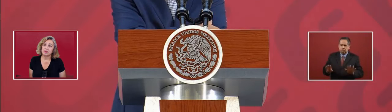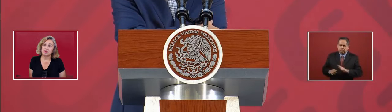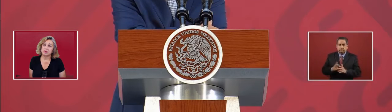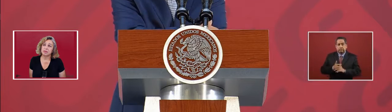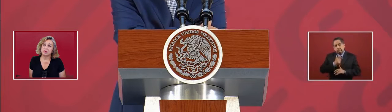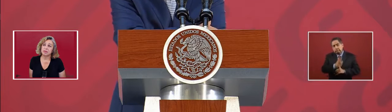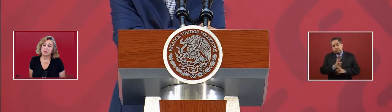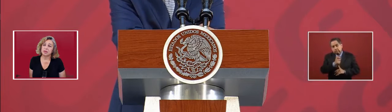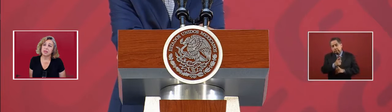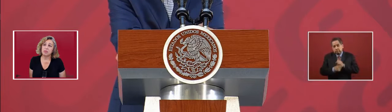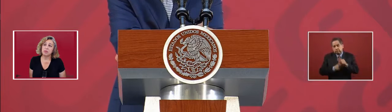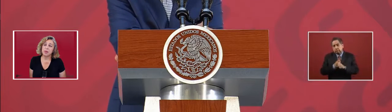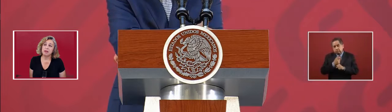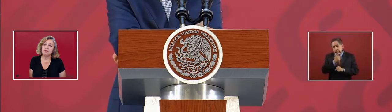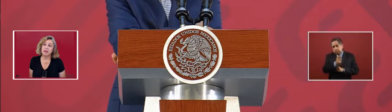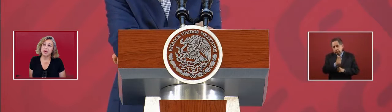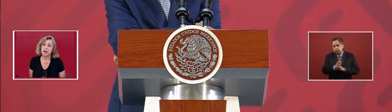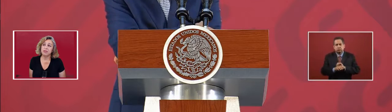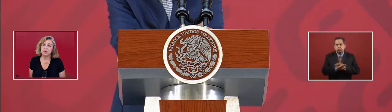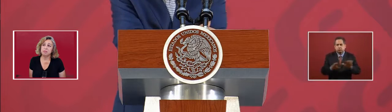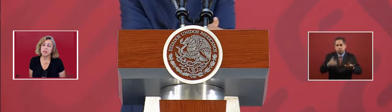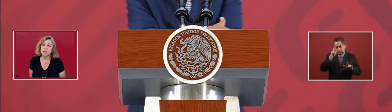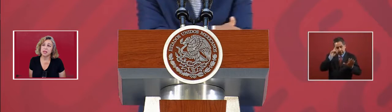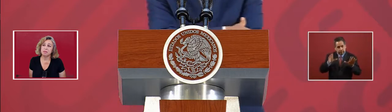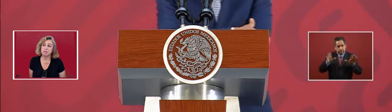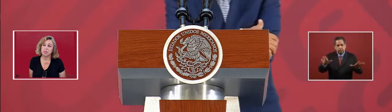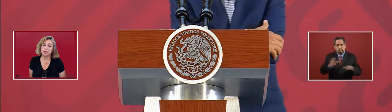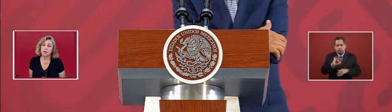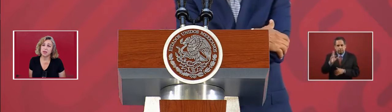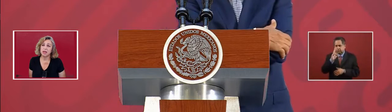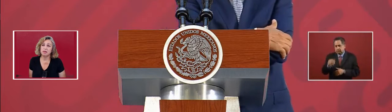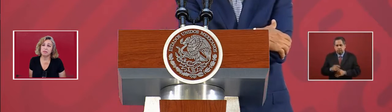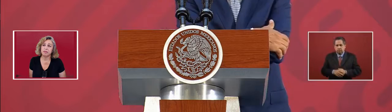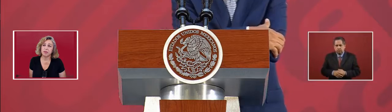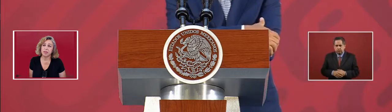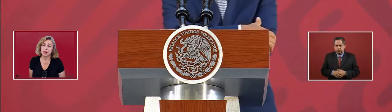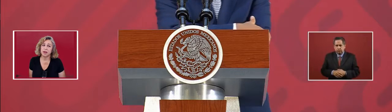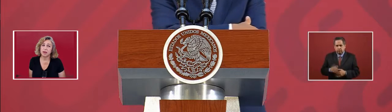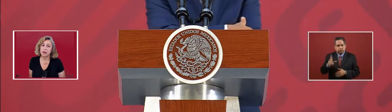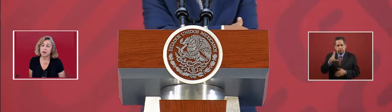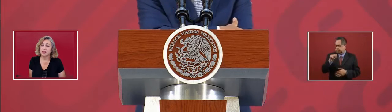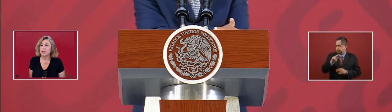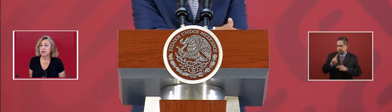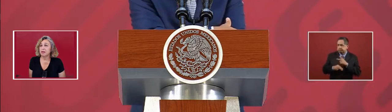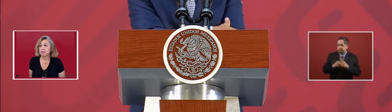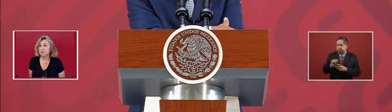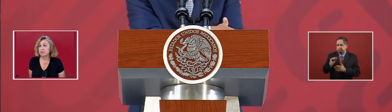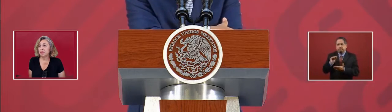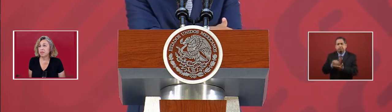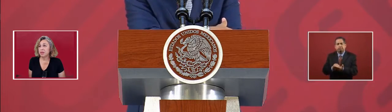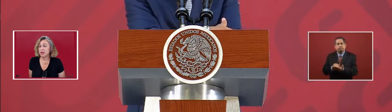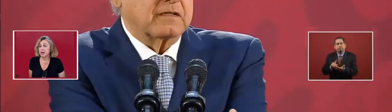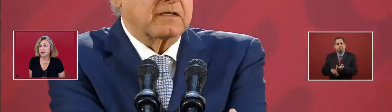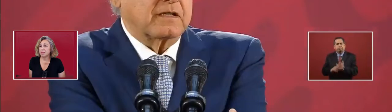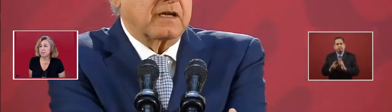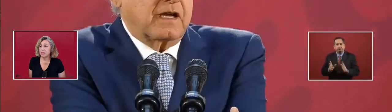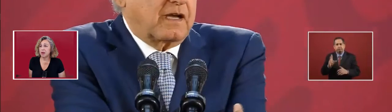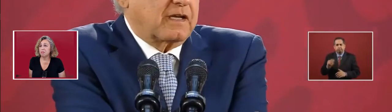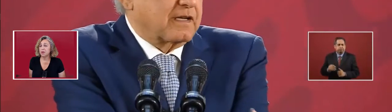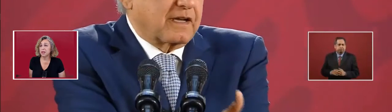So they were paying $500 million per year for the